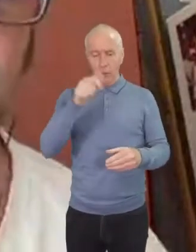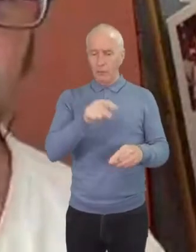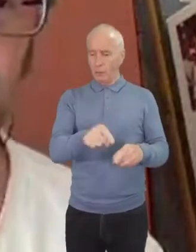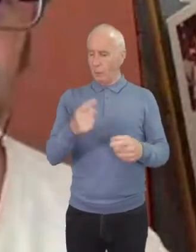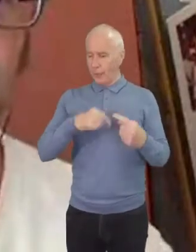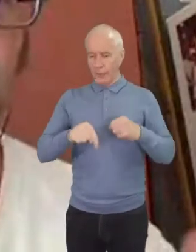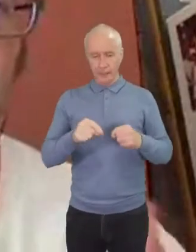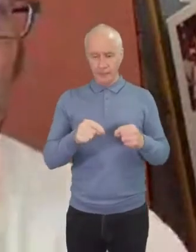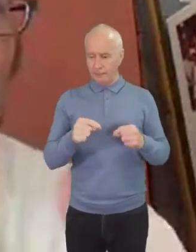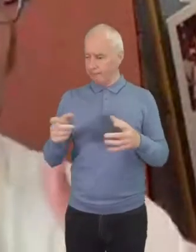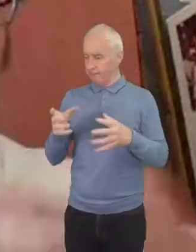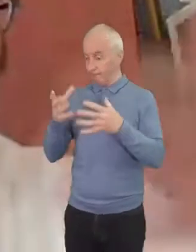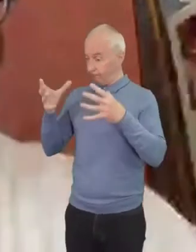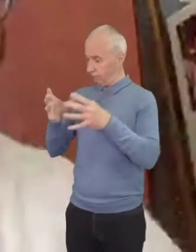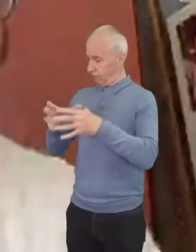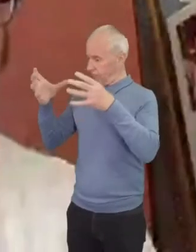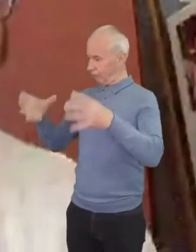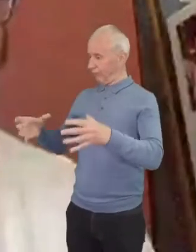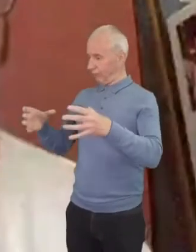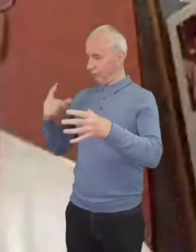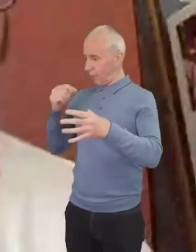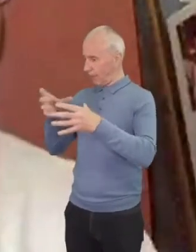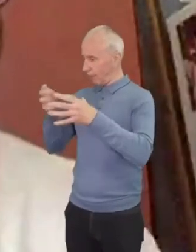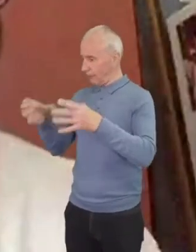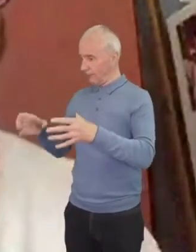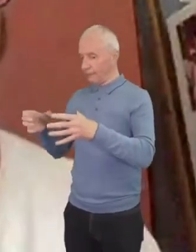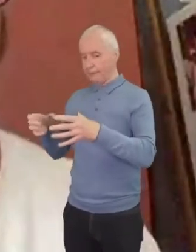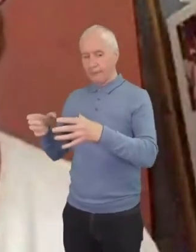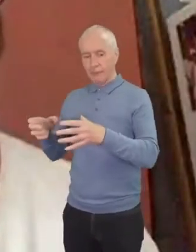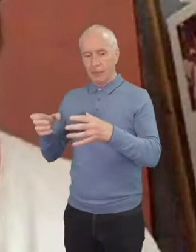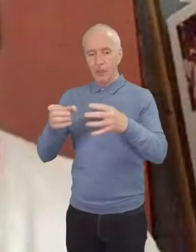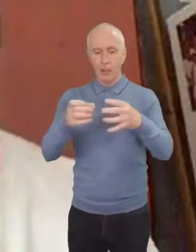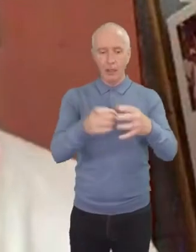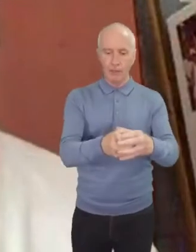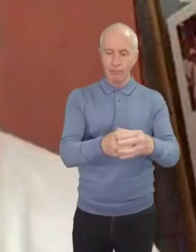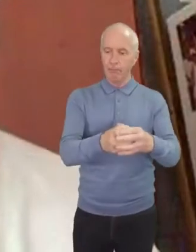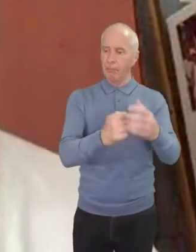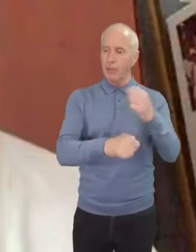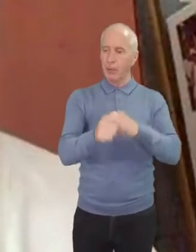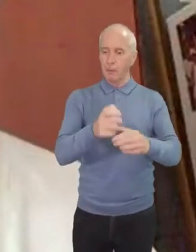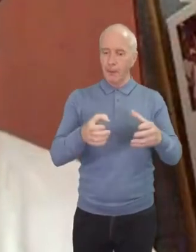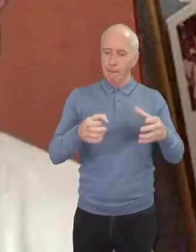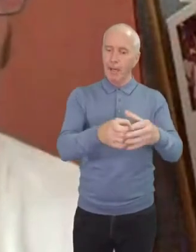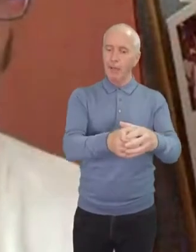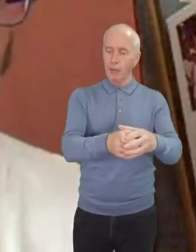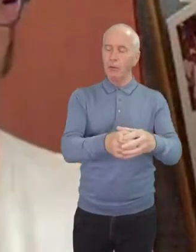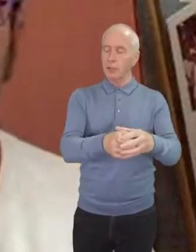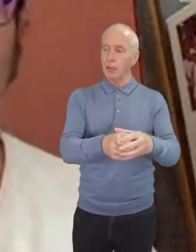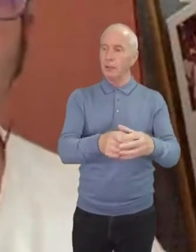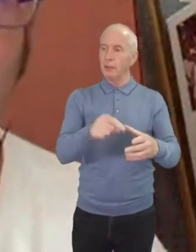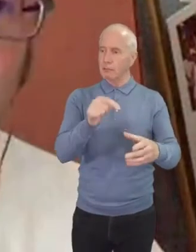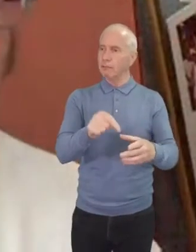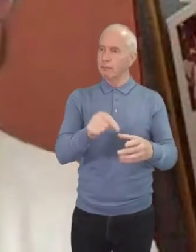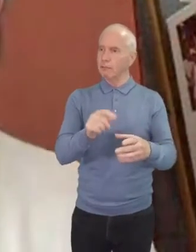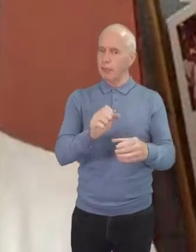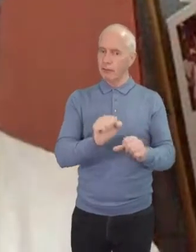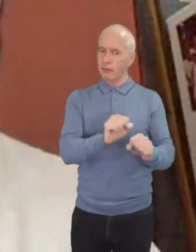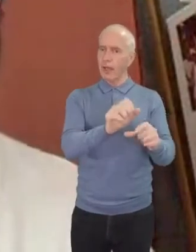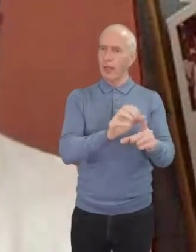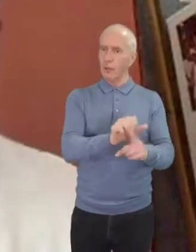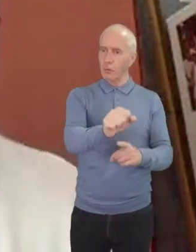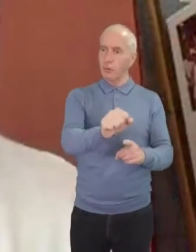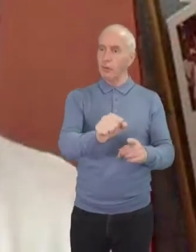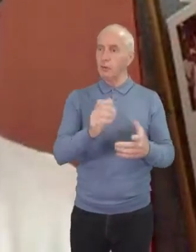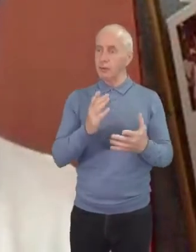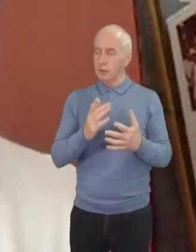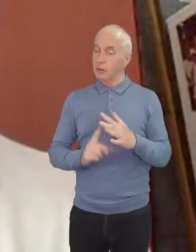often we're used to as white folks being in a majority white culture um but it's very important to be a part of movements and